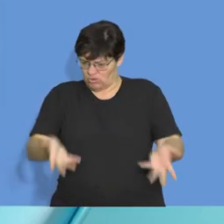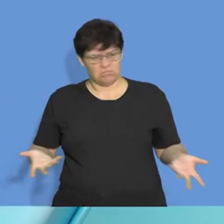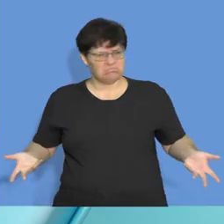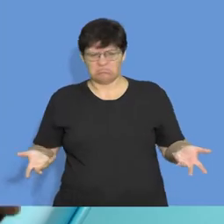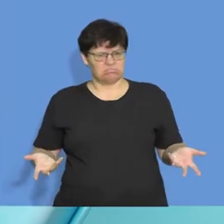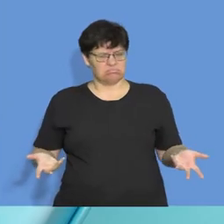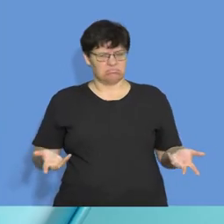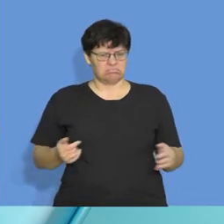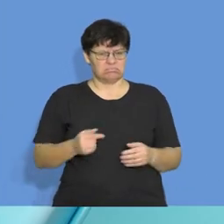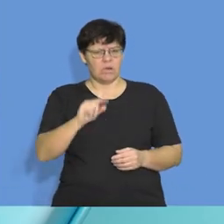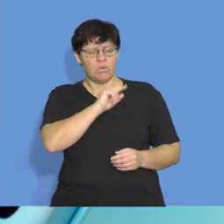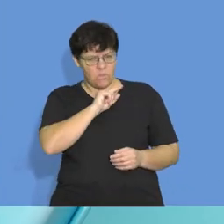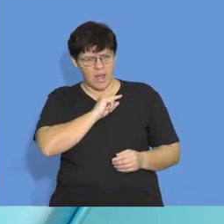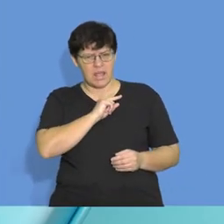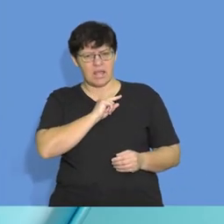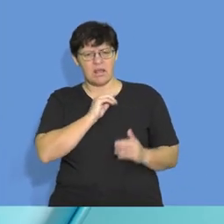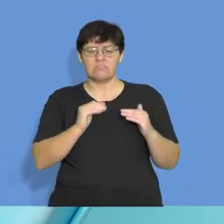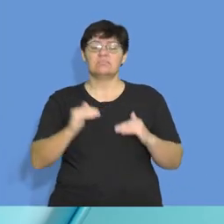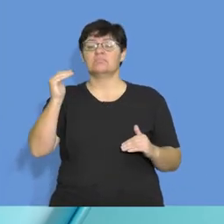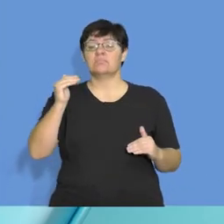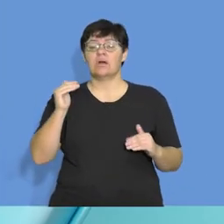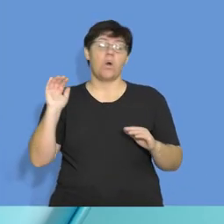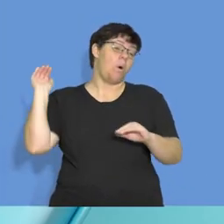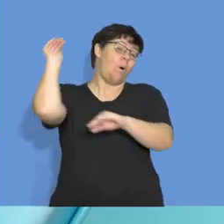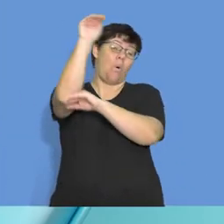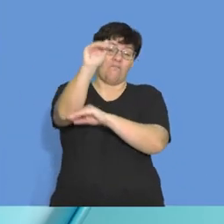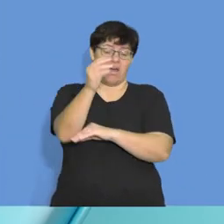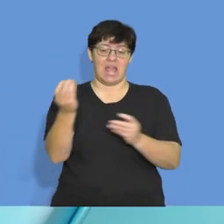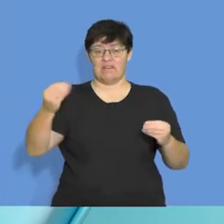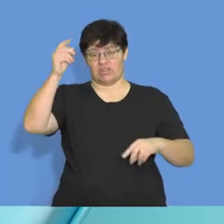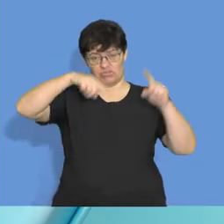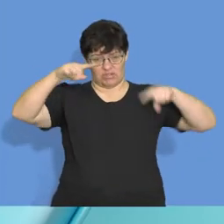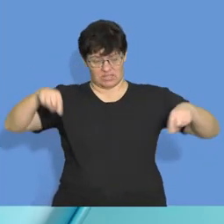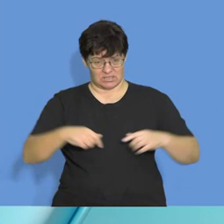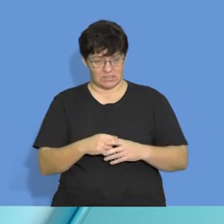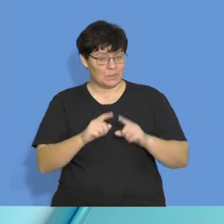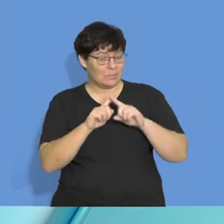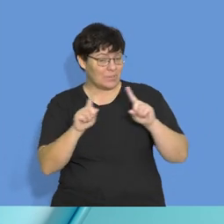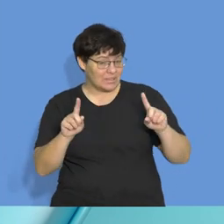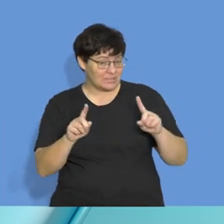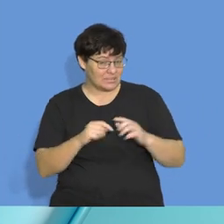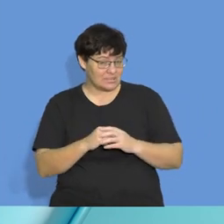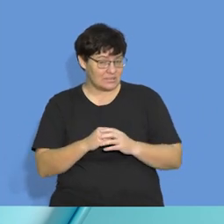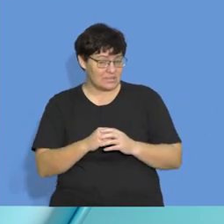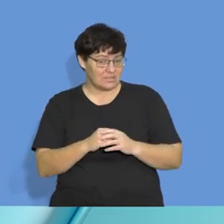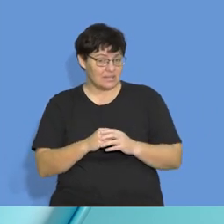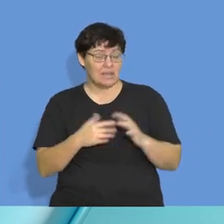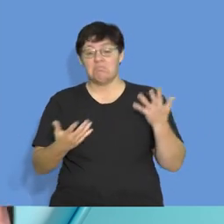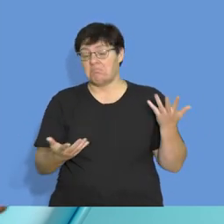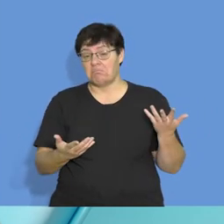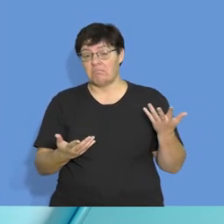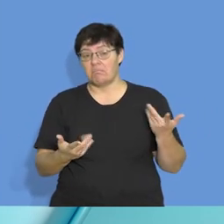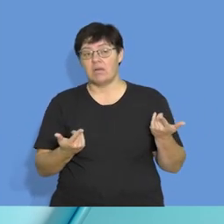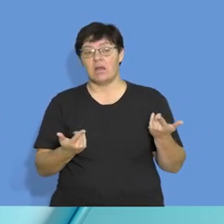are behaving because they have received an increase well above the inflation rate. However, if the inflation rate was